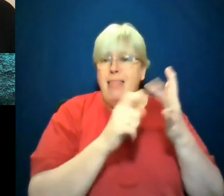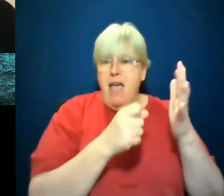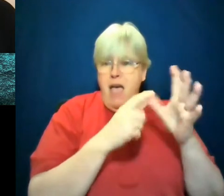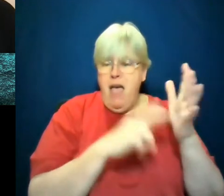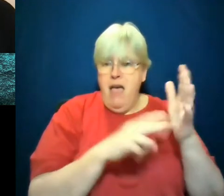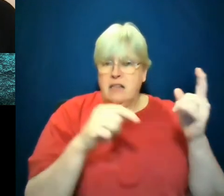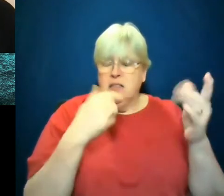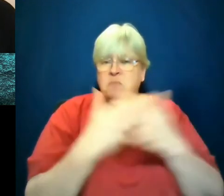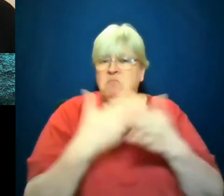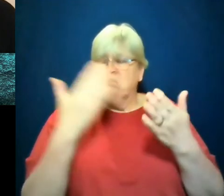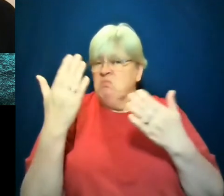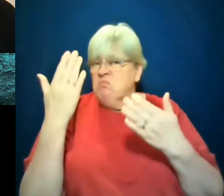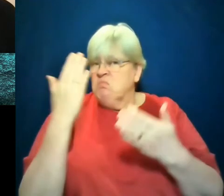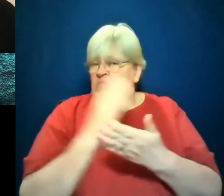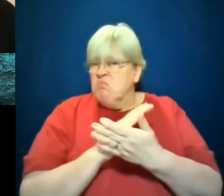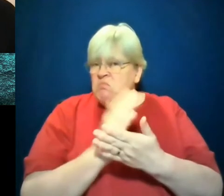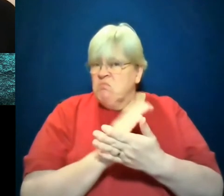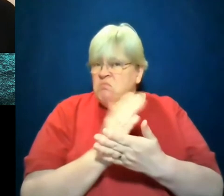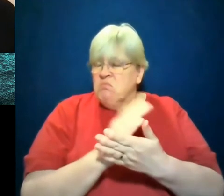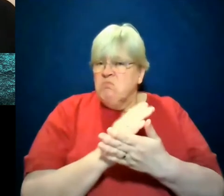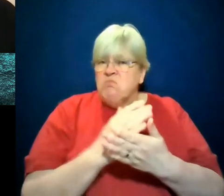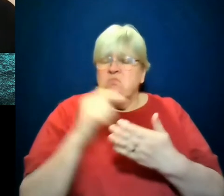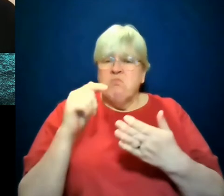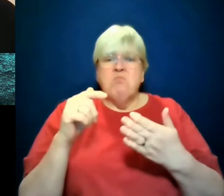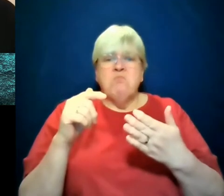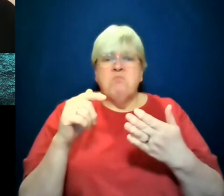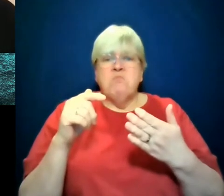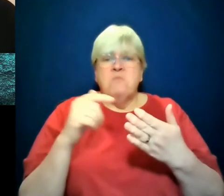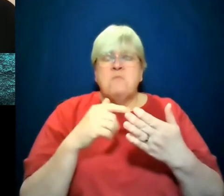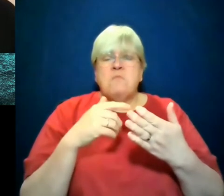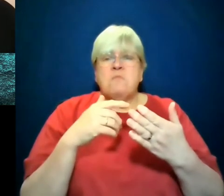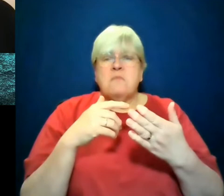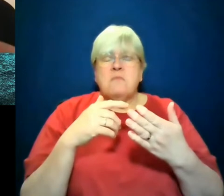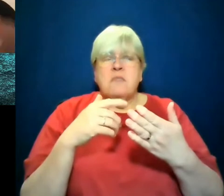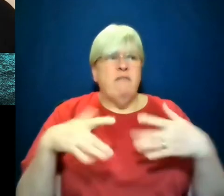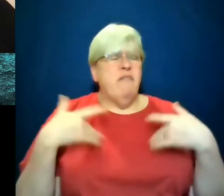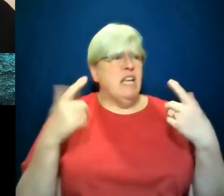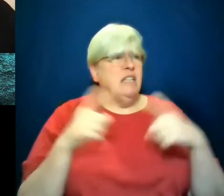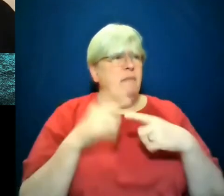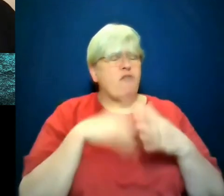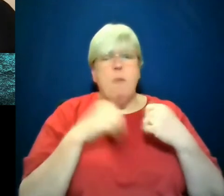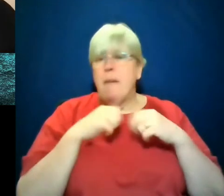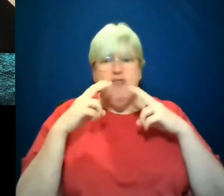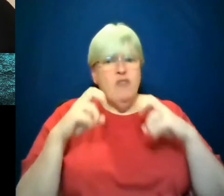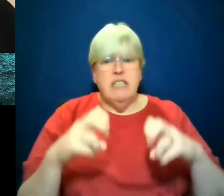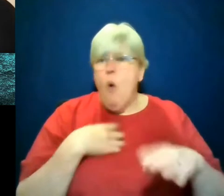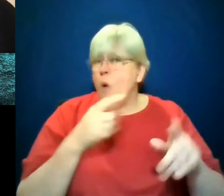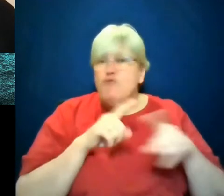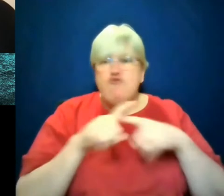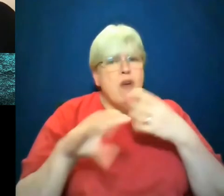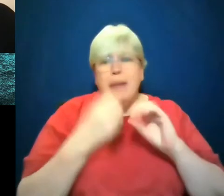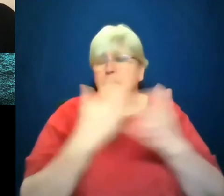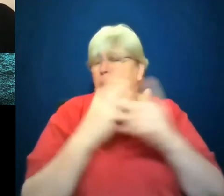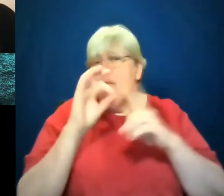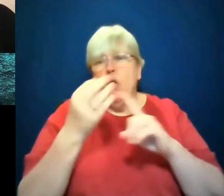Aryan Brotherhood of Texas in both books solely because it came out of my research. I was not trying to make a point